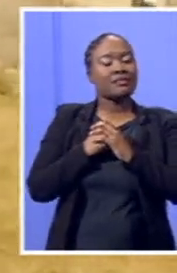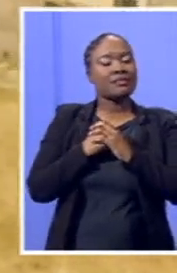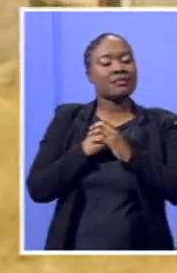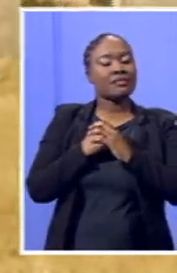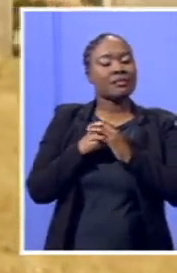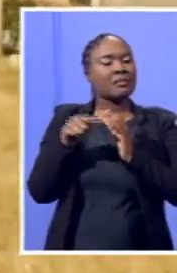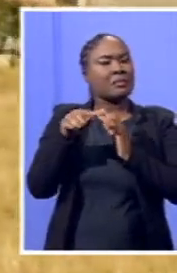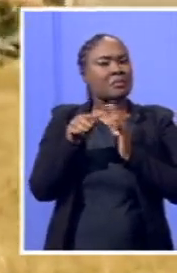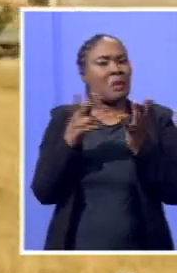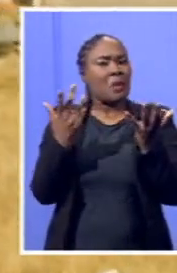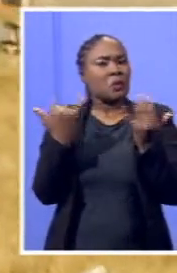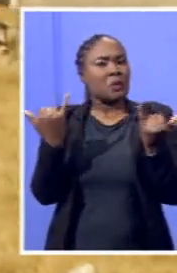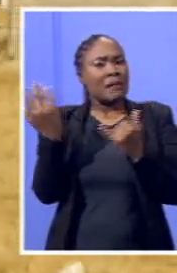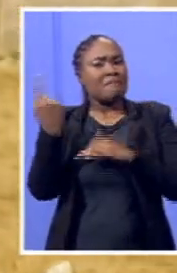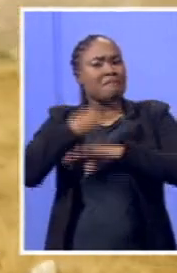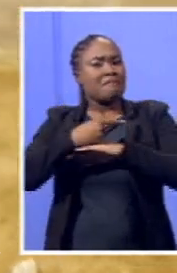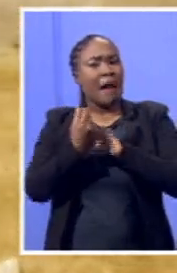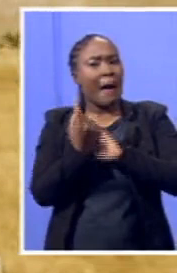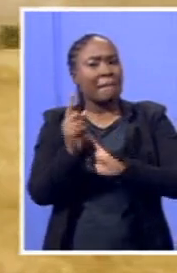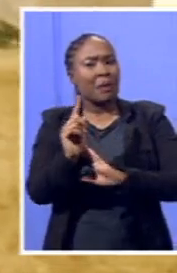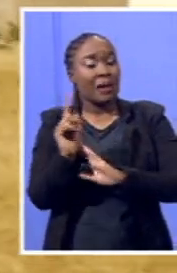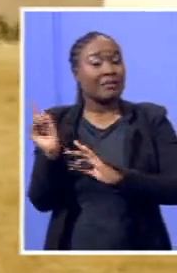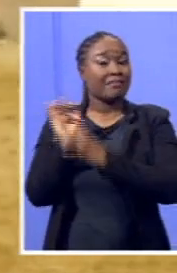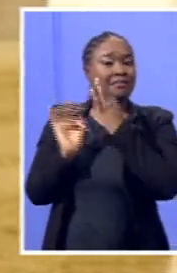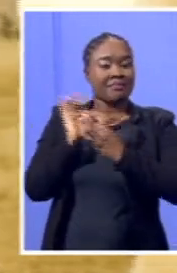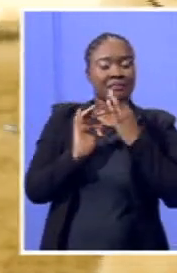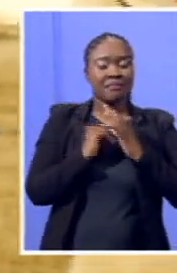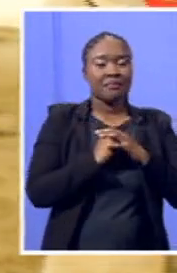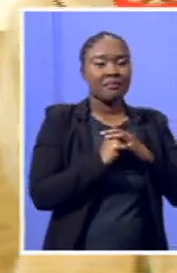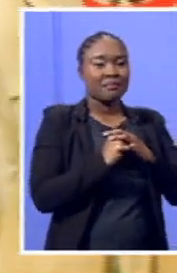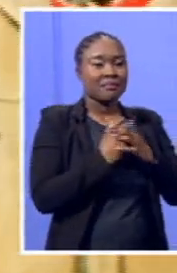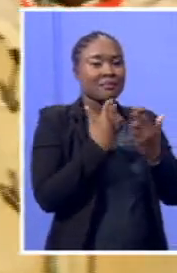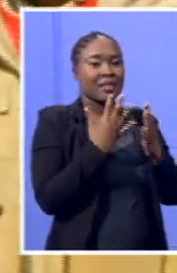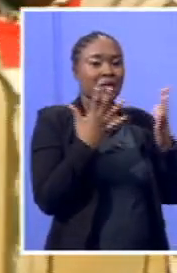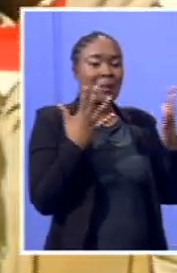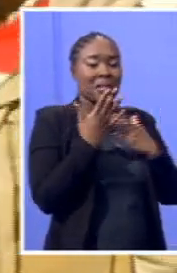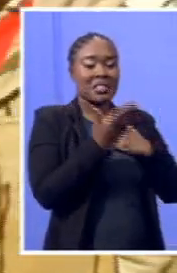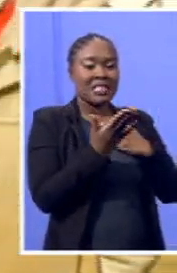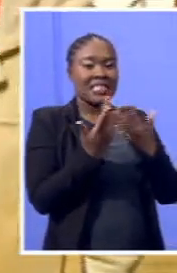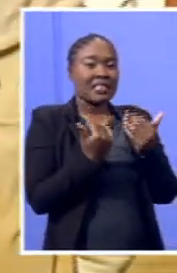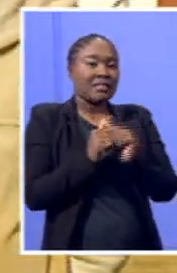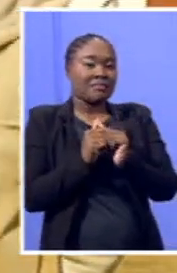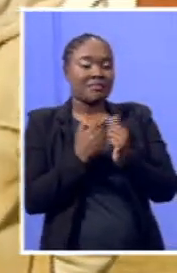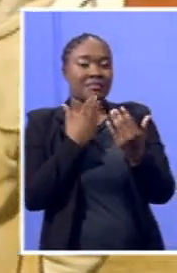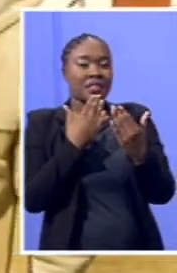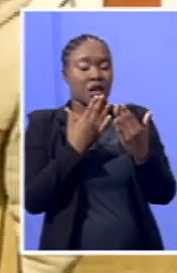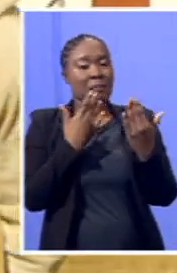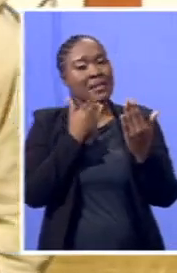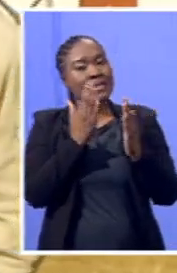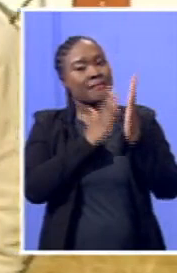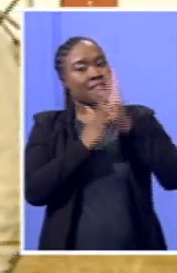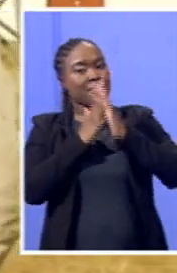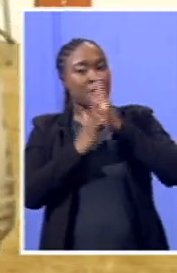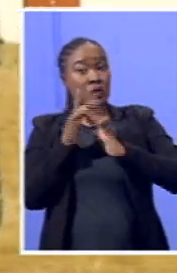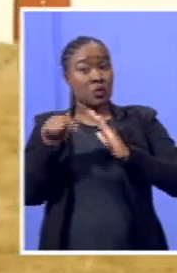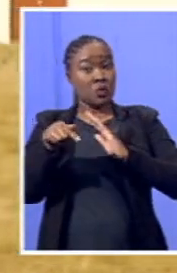logistics of this day here. Mr. Mr. Mtikaka, thank you very much for joining us. Tell us about the